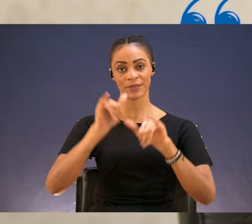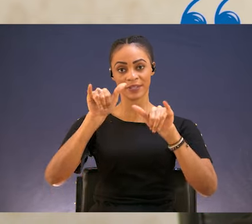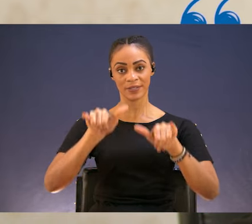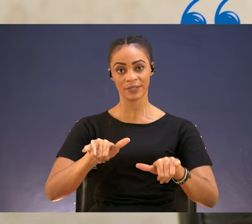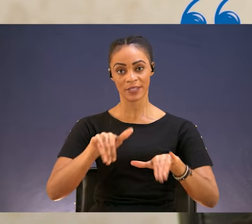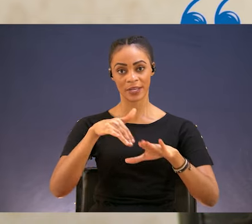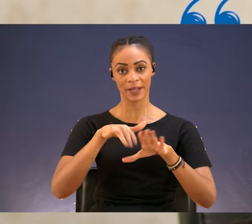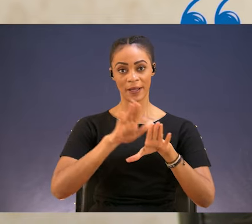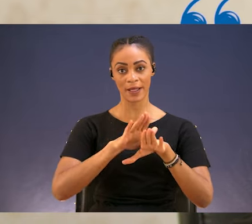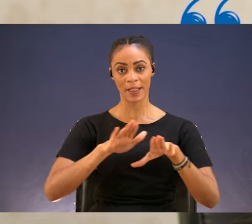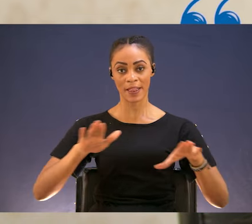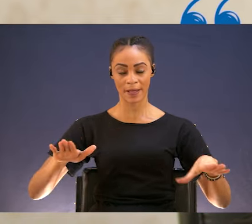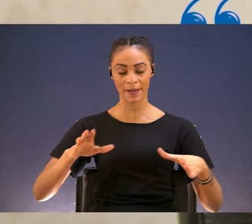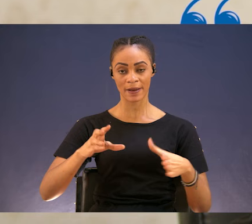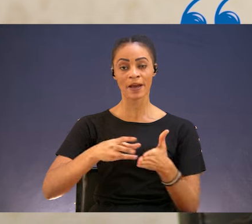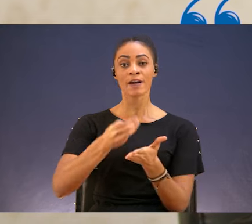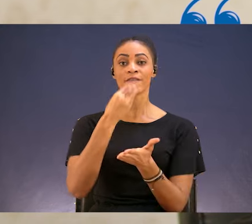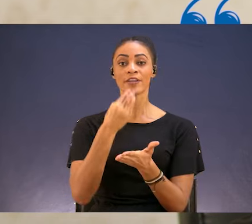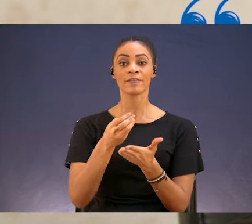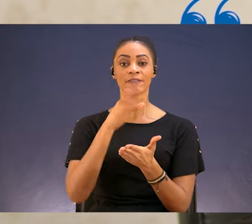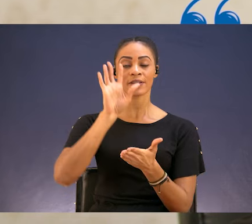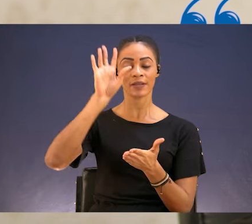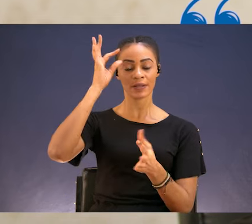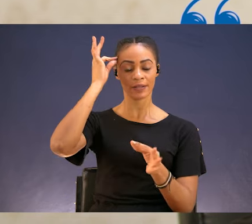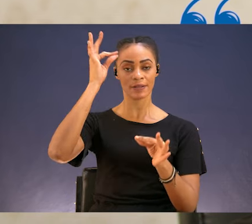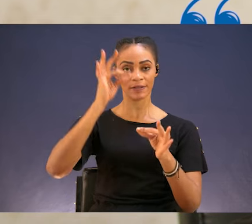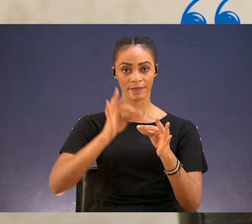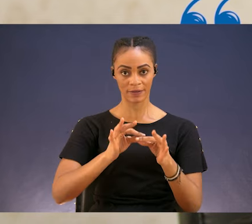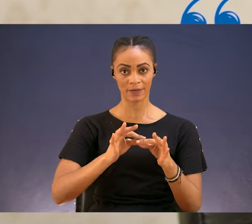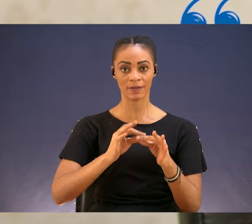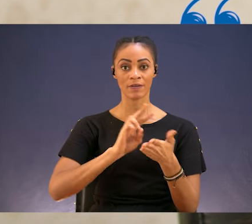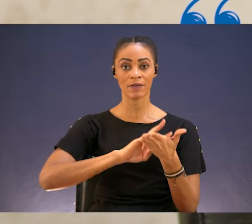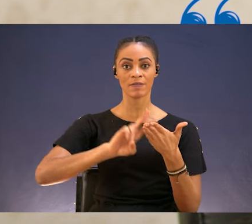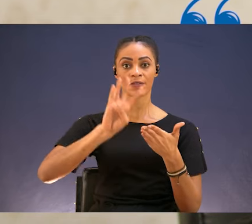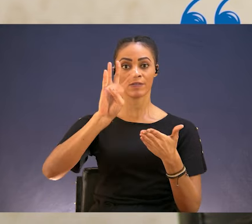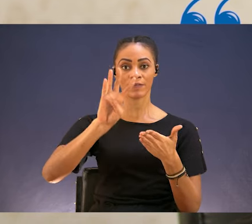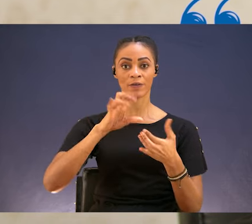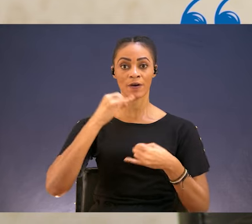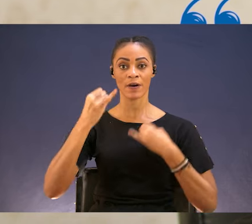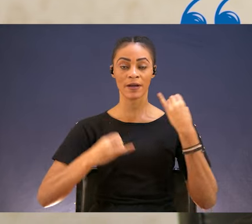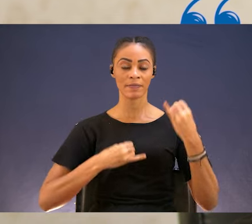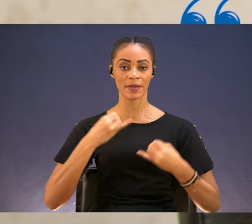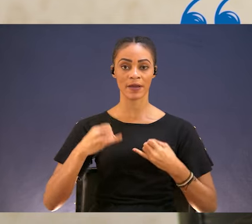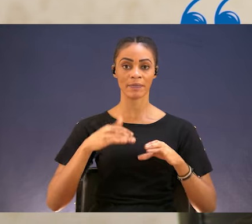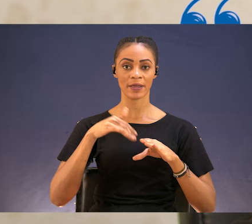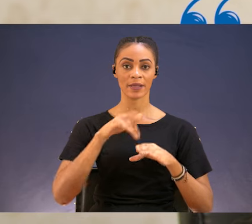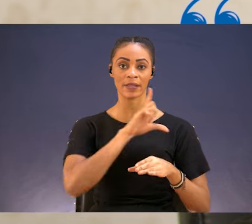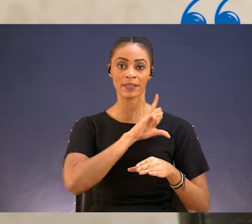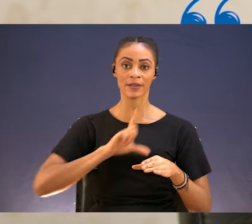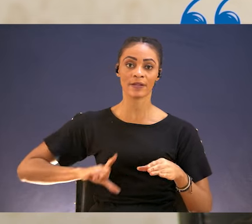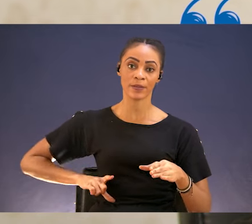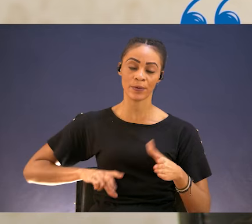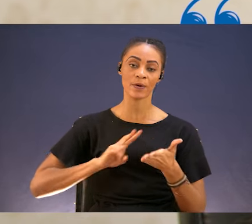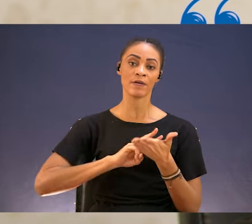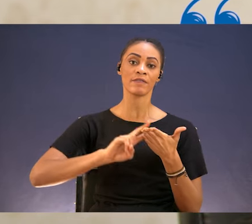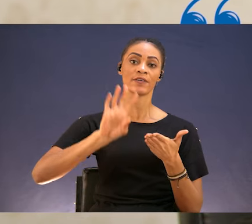good. Dwell in the land and feed on his faithfulness. Then verse 4 says, Delight yourself in the